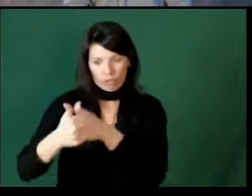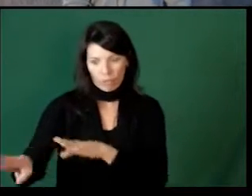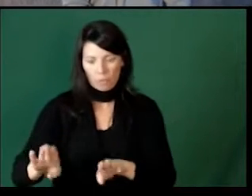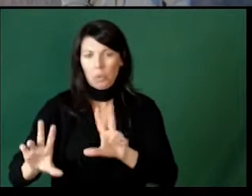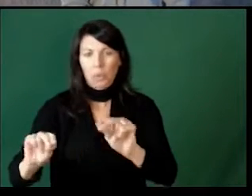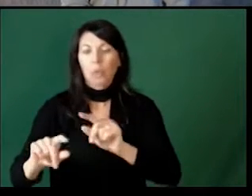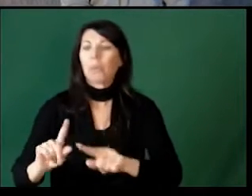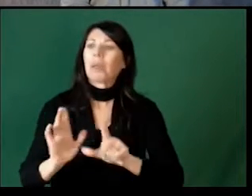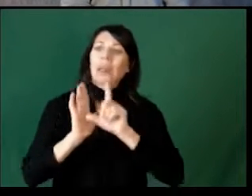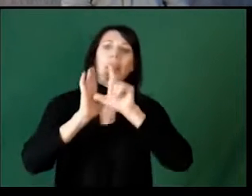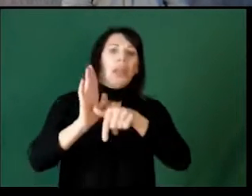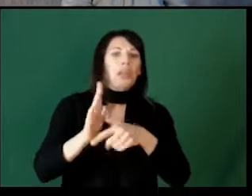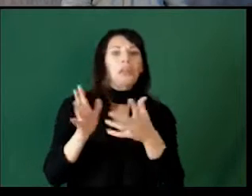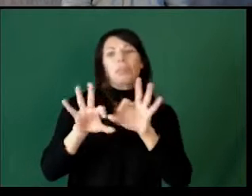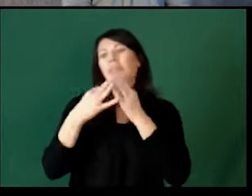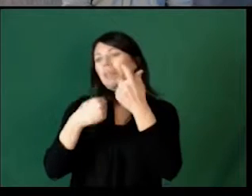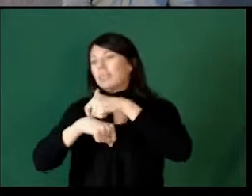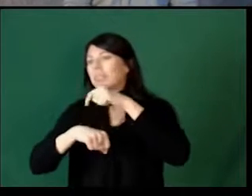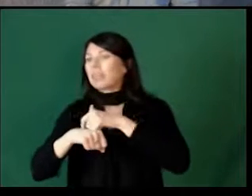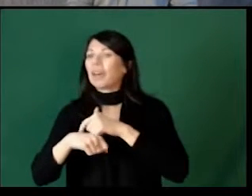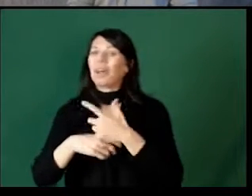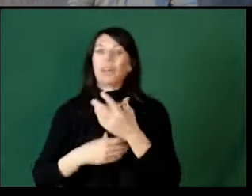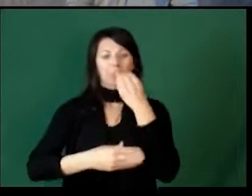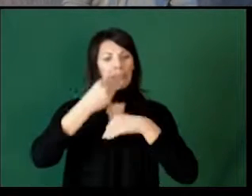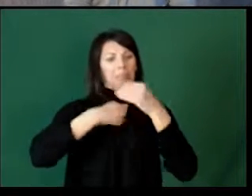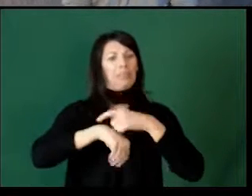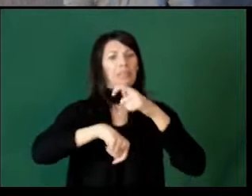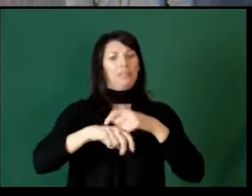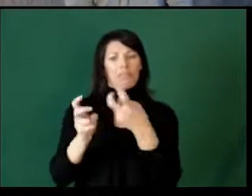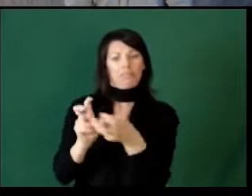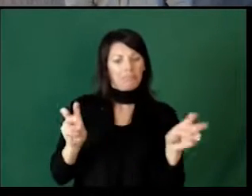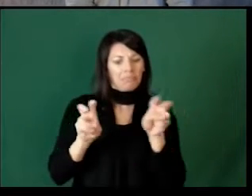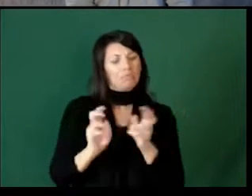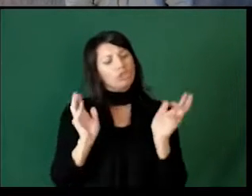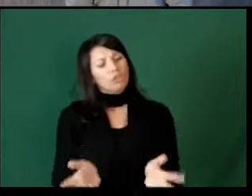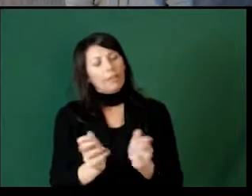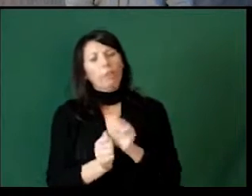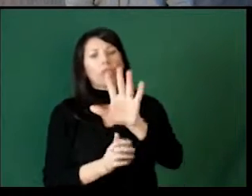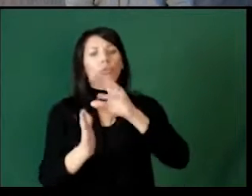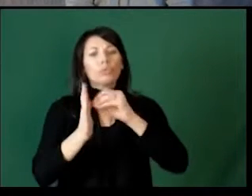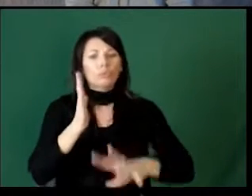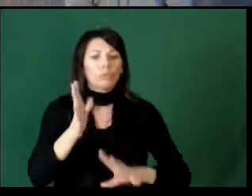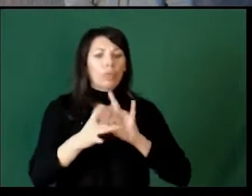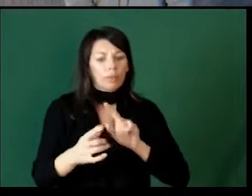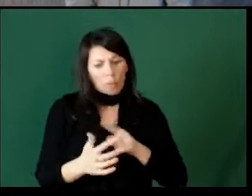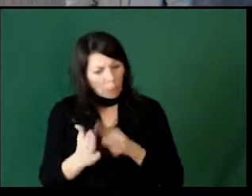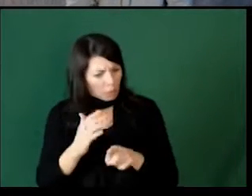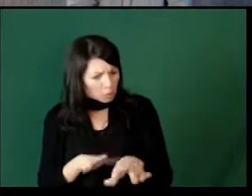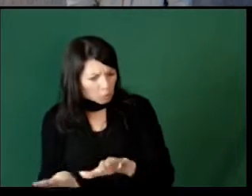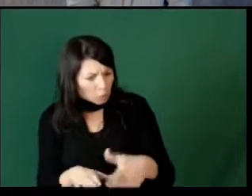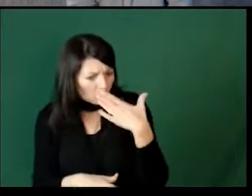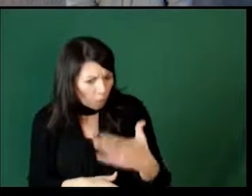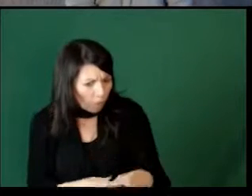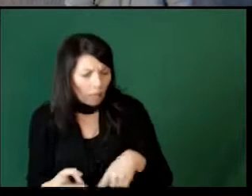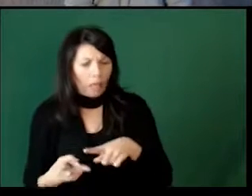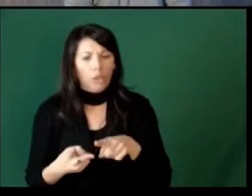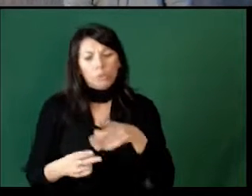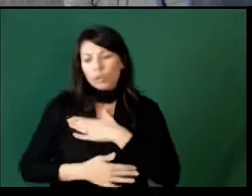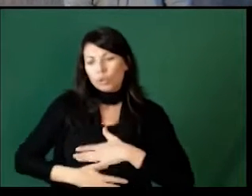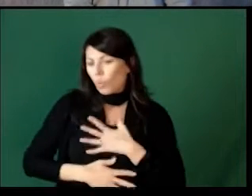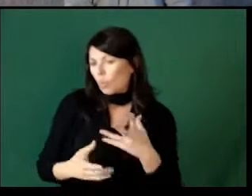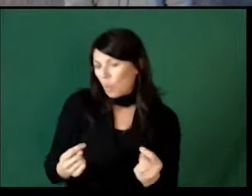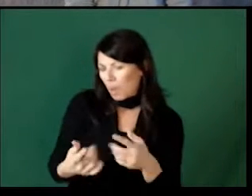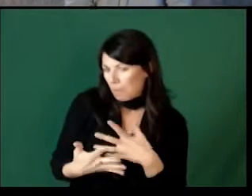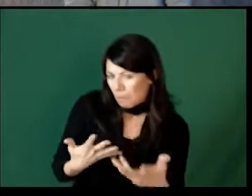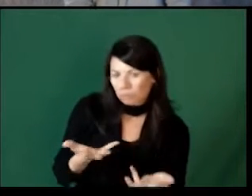but setting up those times, whether it's a family time, a meal time, where you're chatting with your student about what they did well, what they're